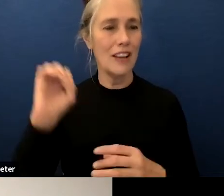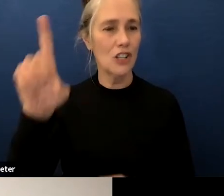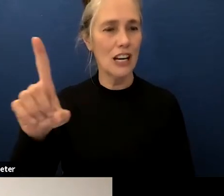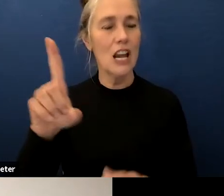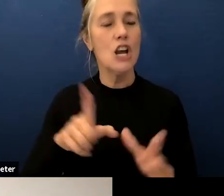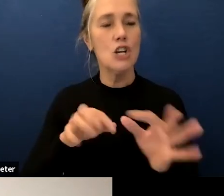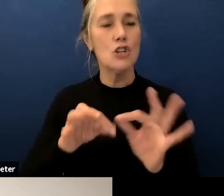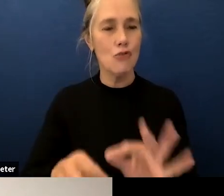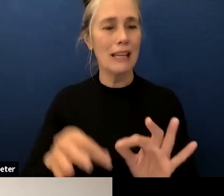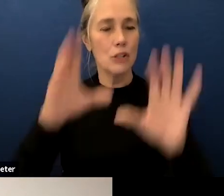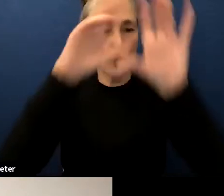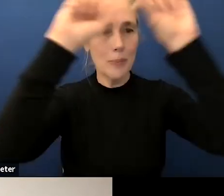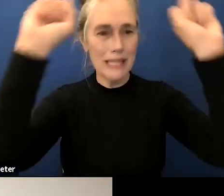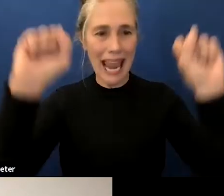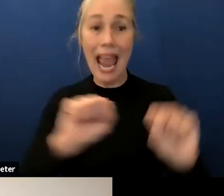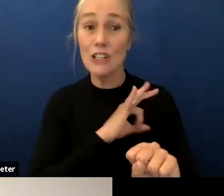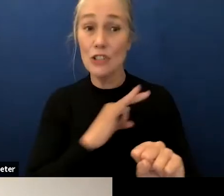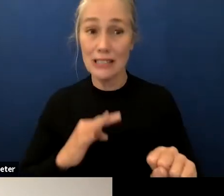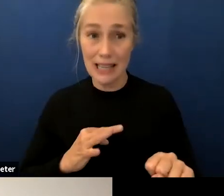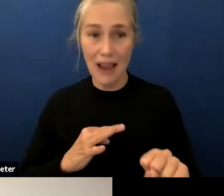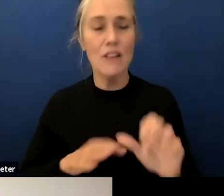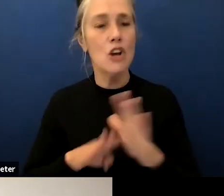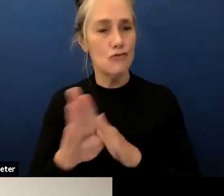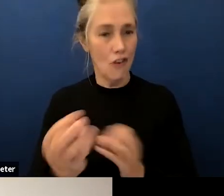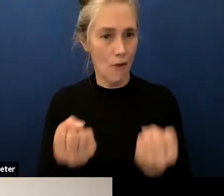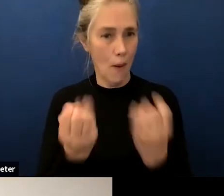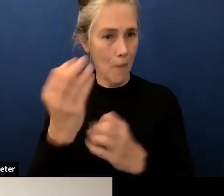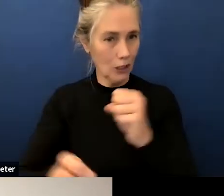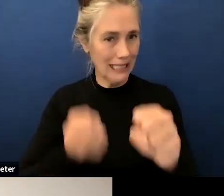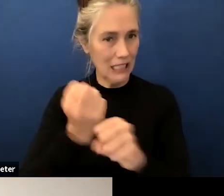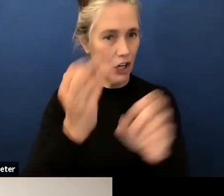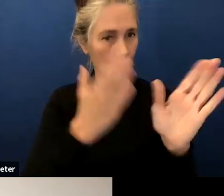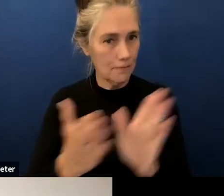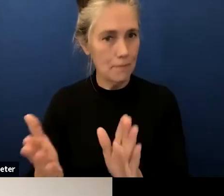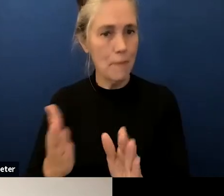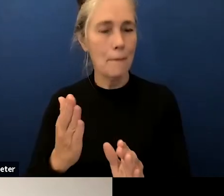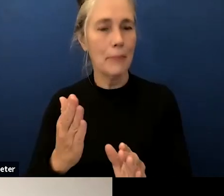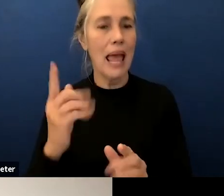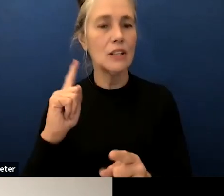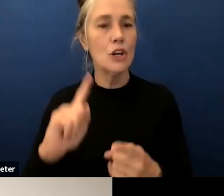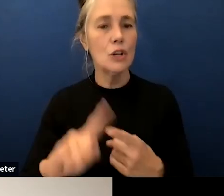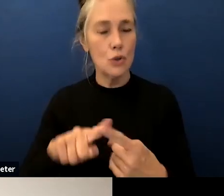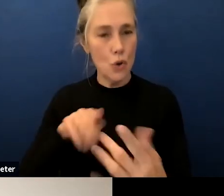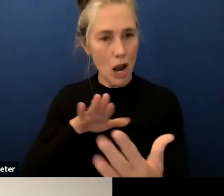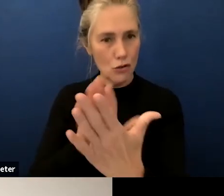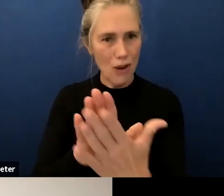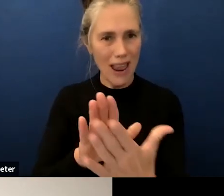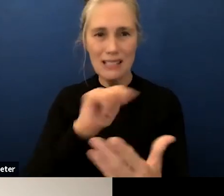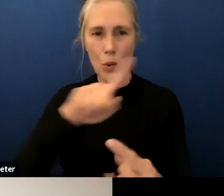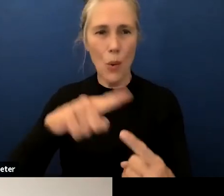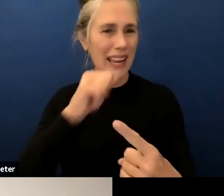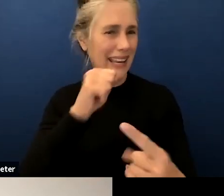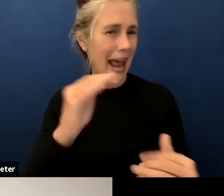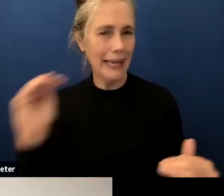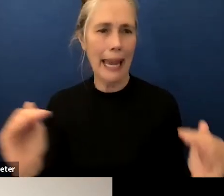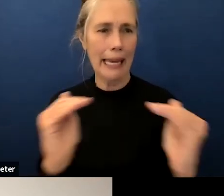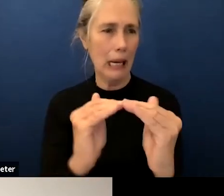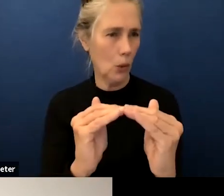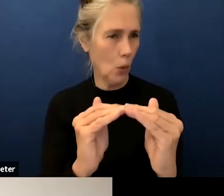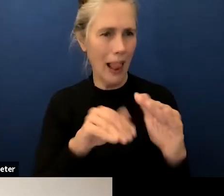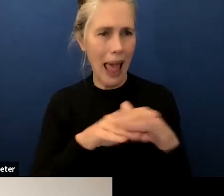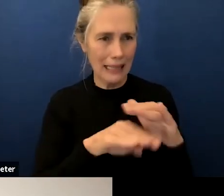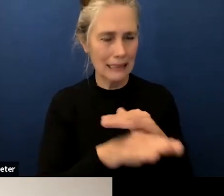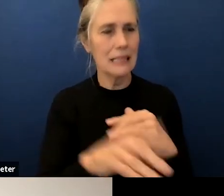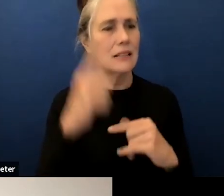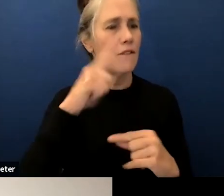directs the superintendent and her staff to develop a multi-year plan to address inequitable access to rigorous learning for